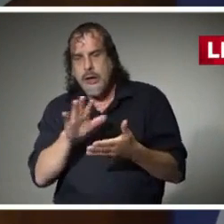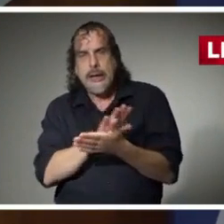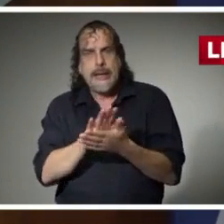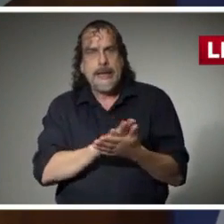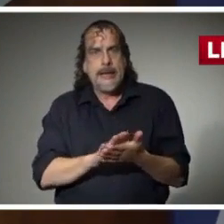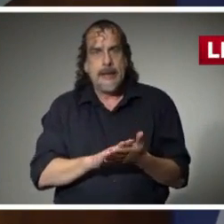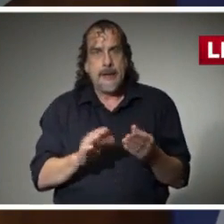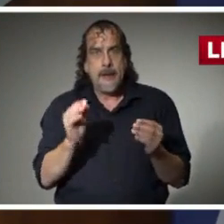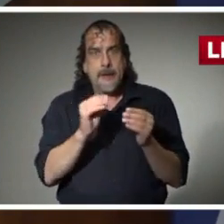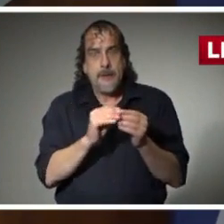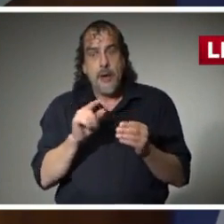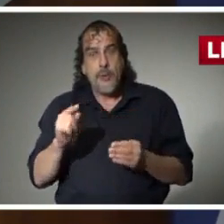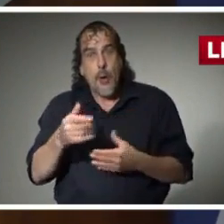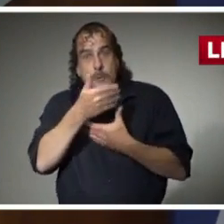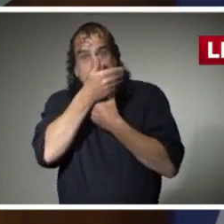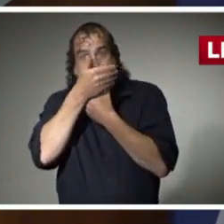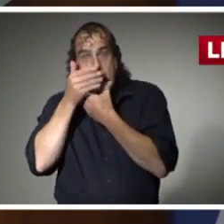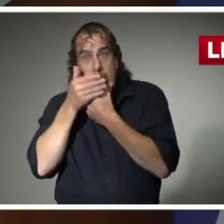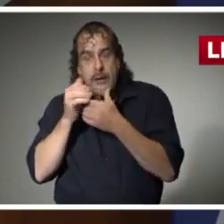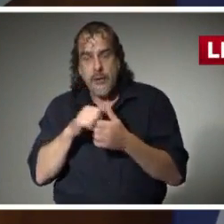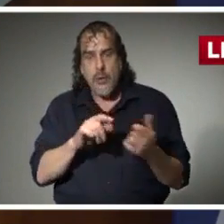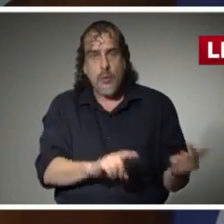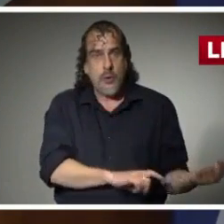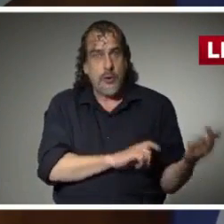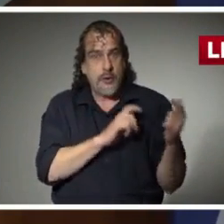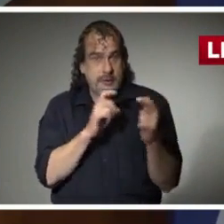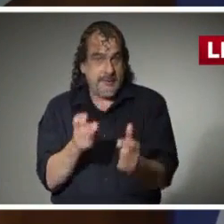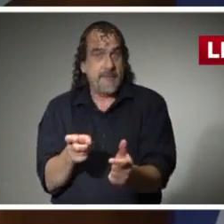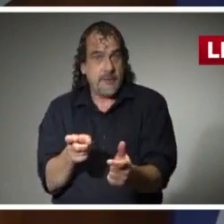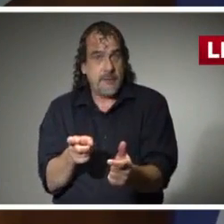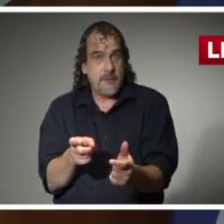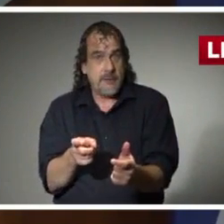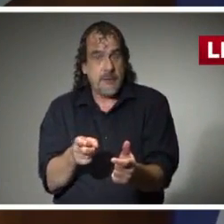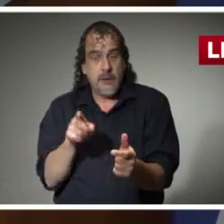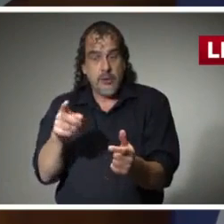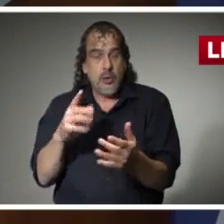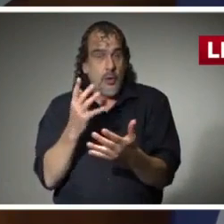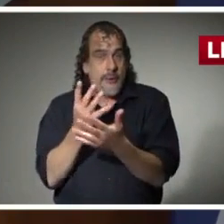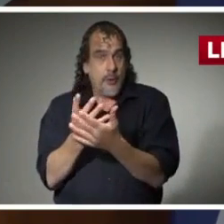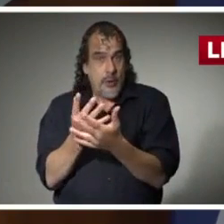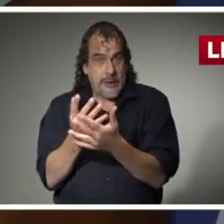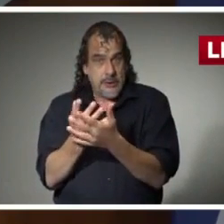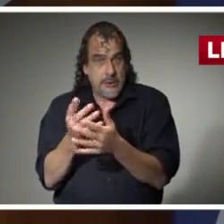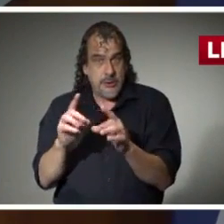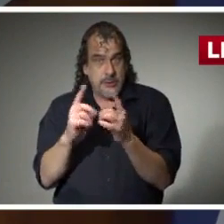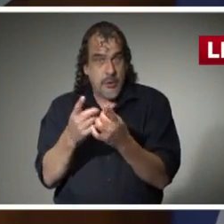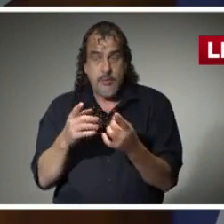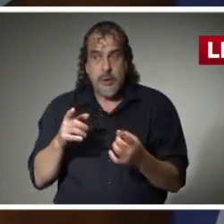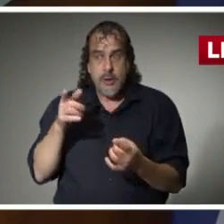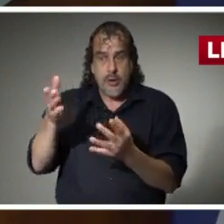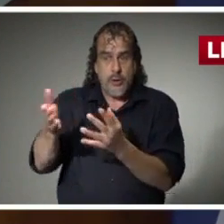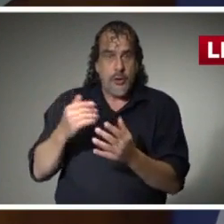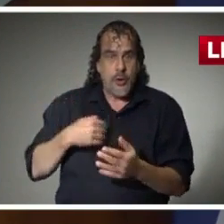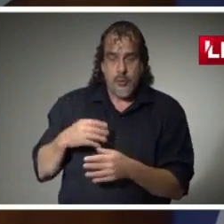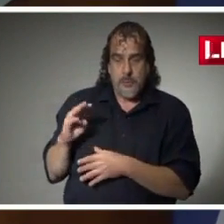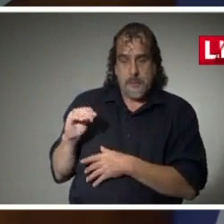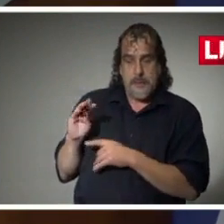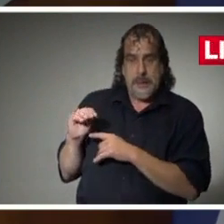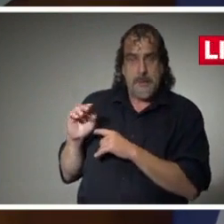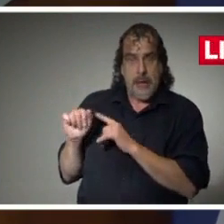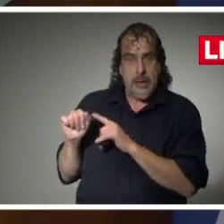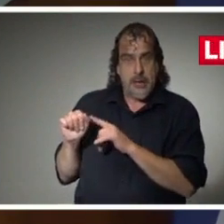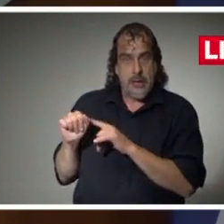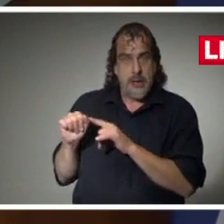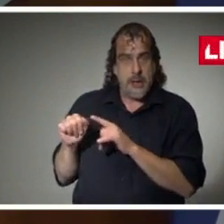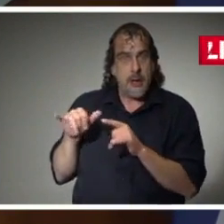Those masks, by the way, were delivered to the Department of Corrections by our emergency management agency,